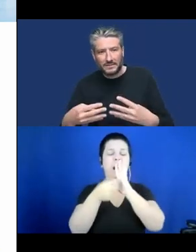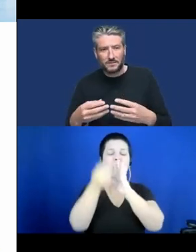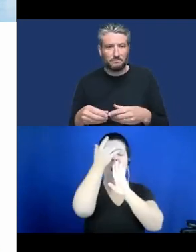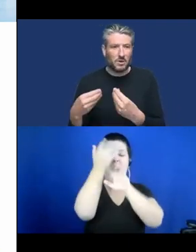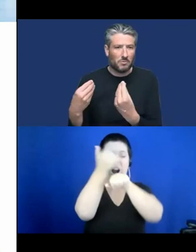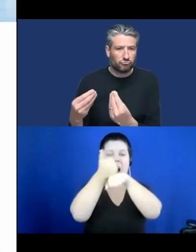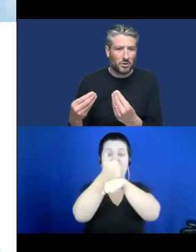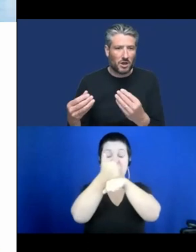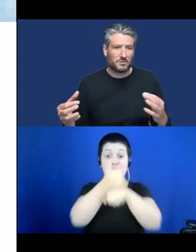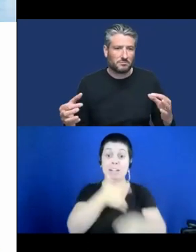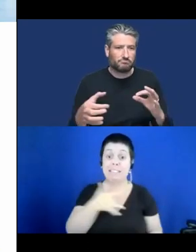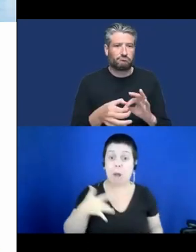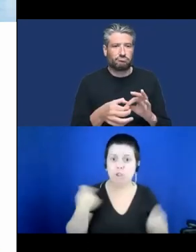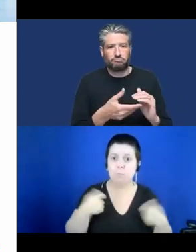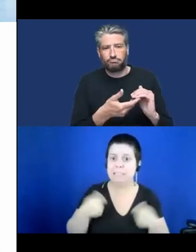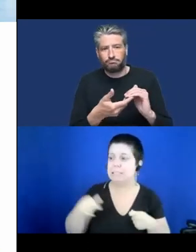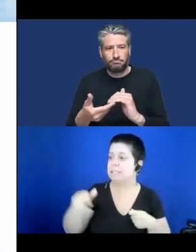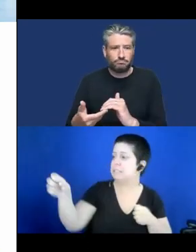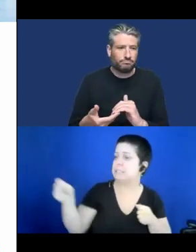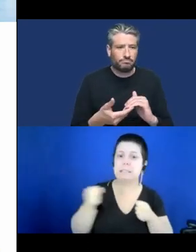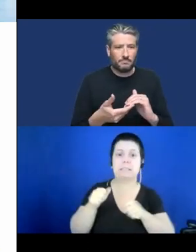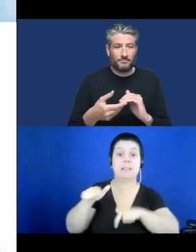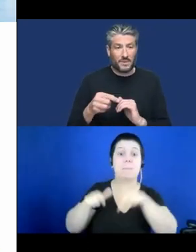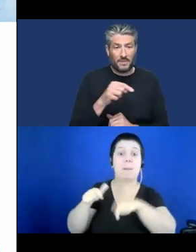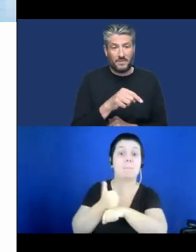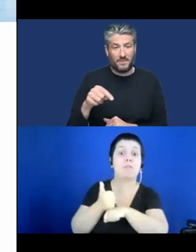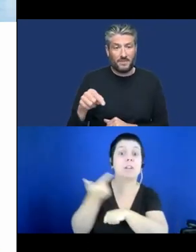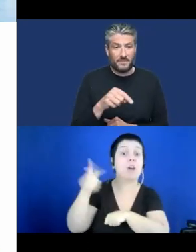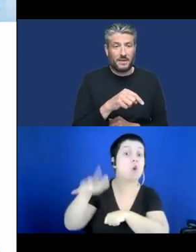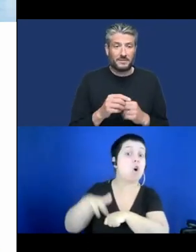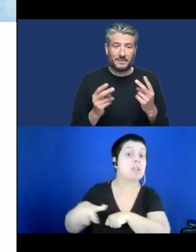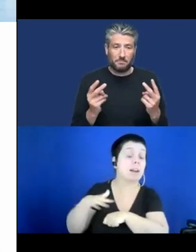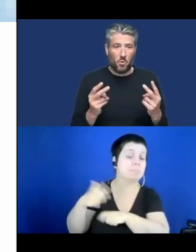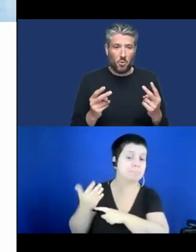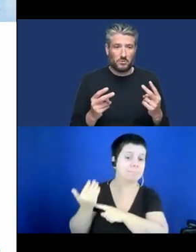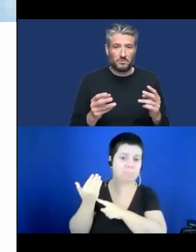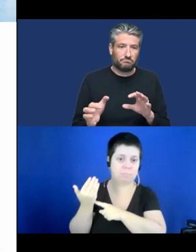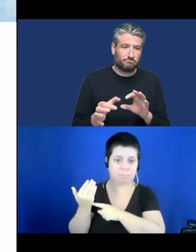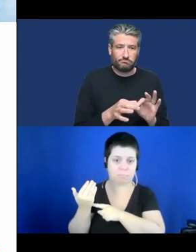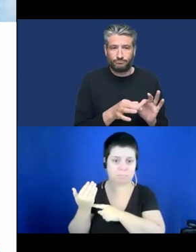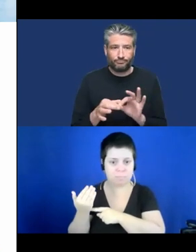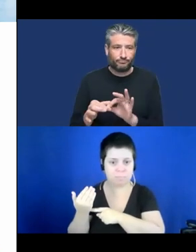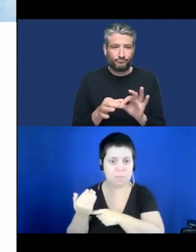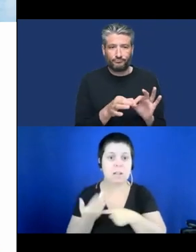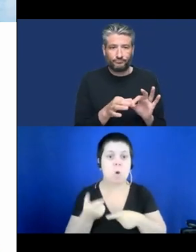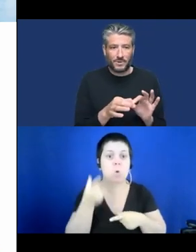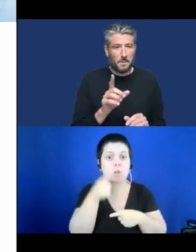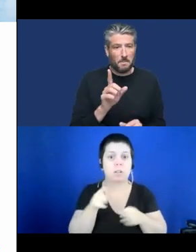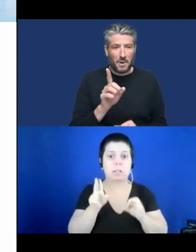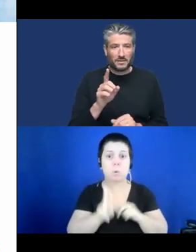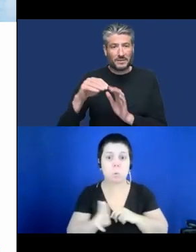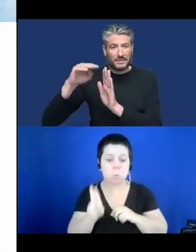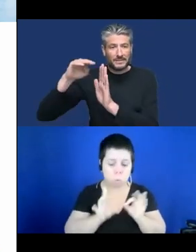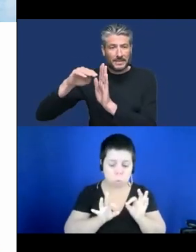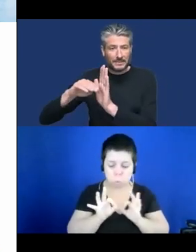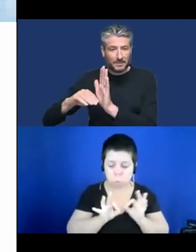and therefore interoperability is required, something that is very much depending on standardization.